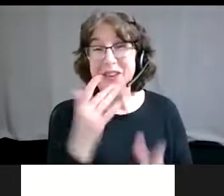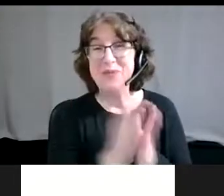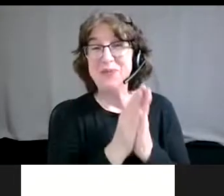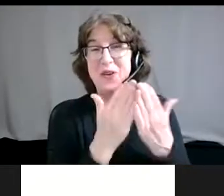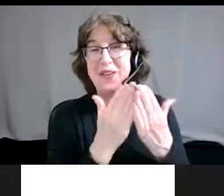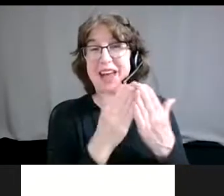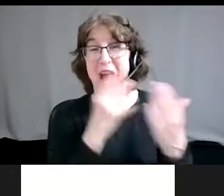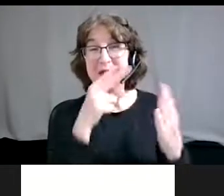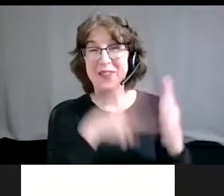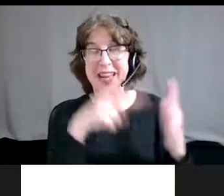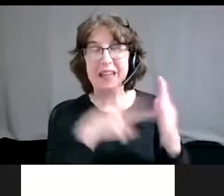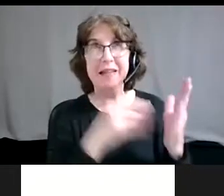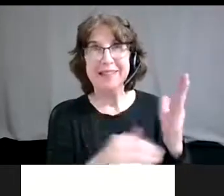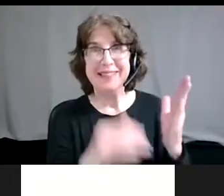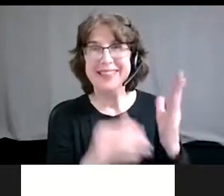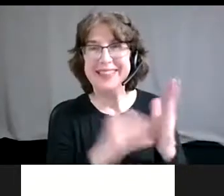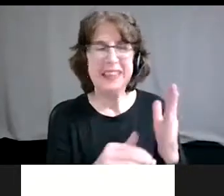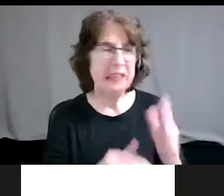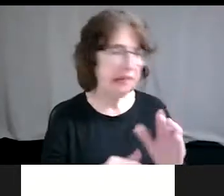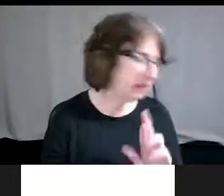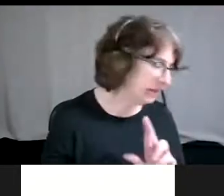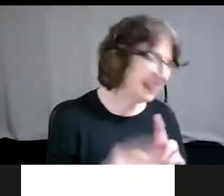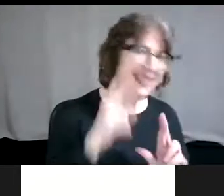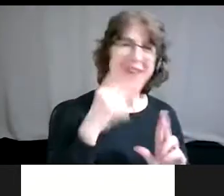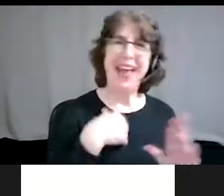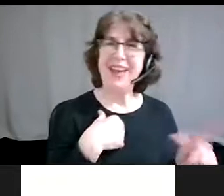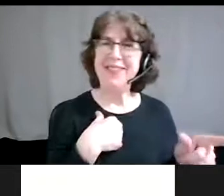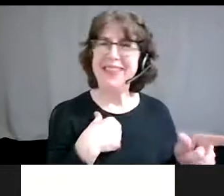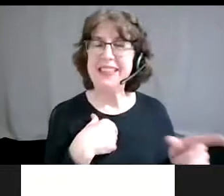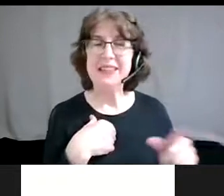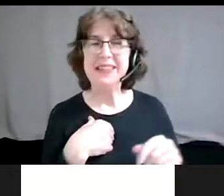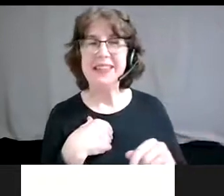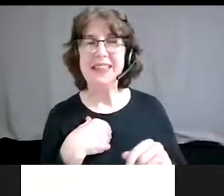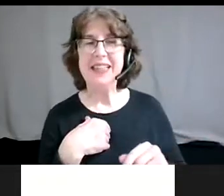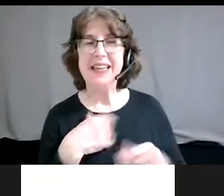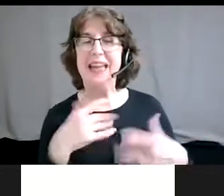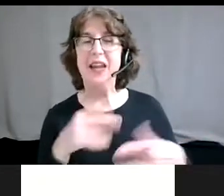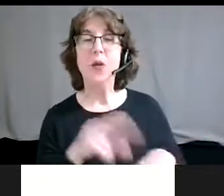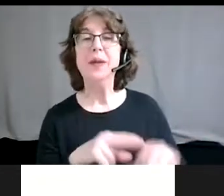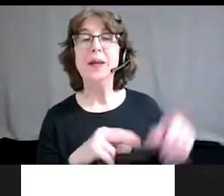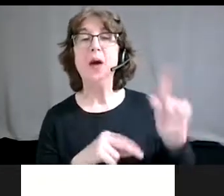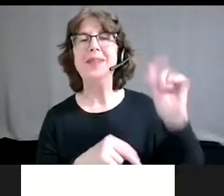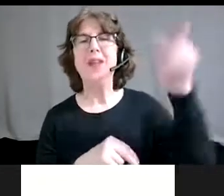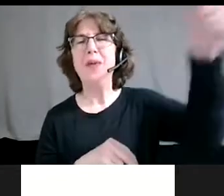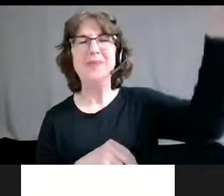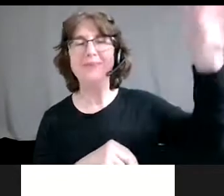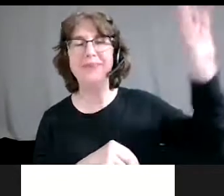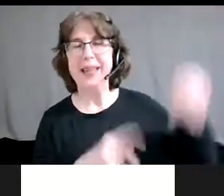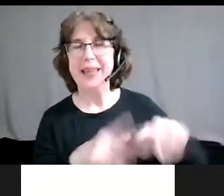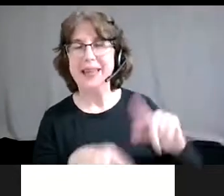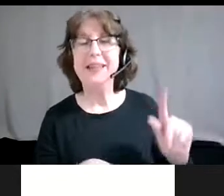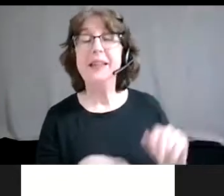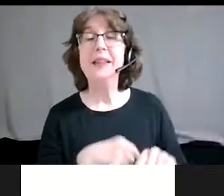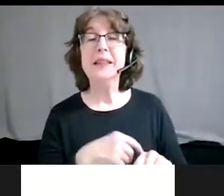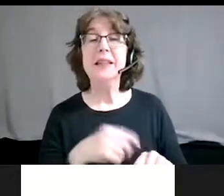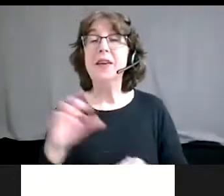always read all the time, which I don't know if I have it with you, like I usually do. Oh, it's all the way over there. But it's